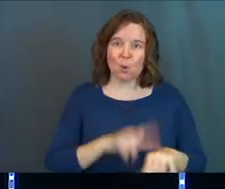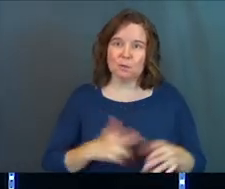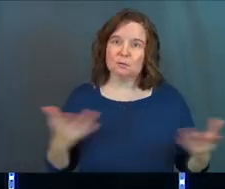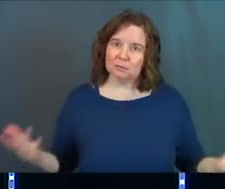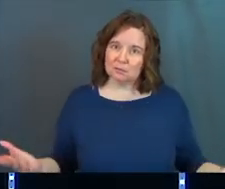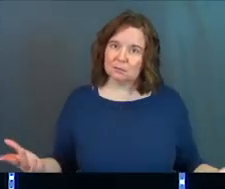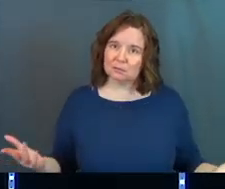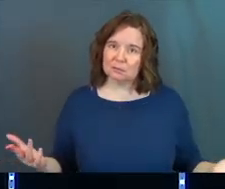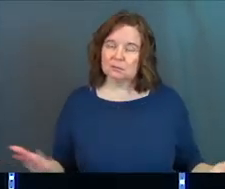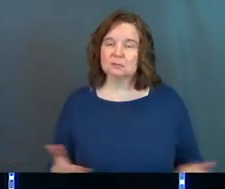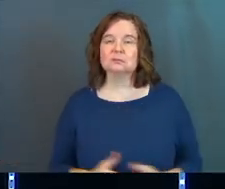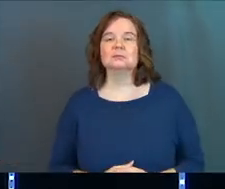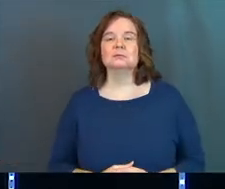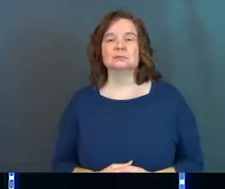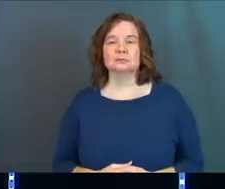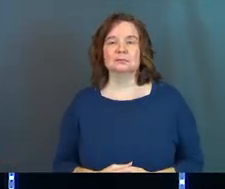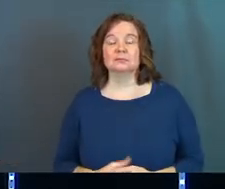course. course.